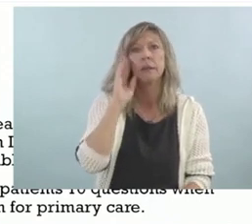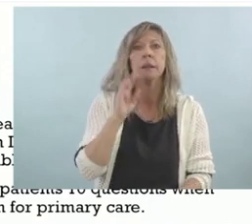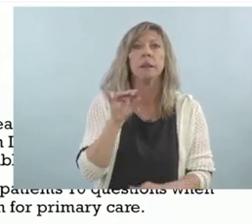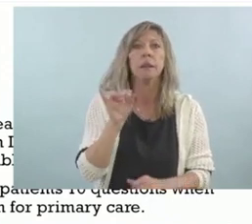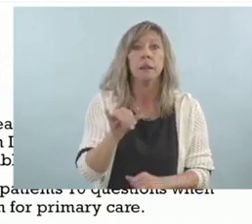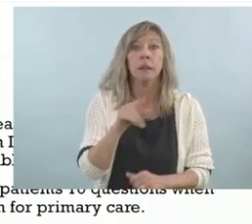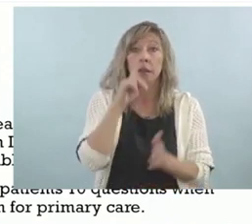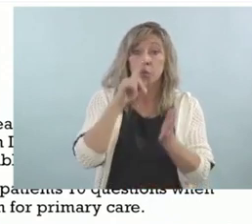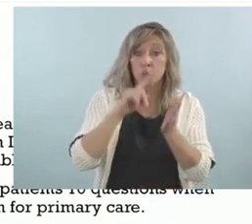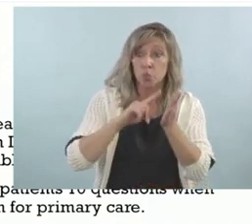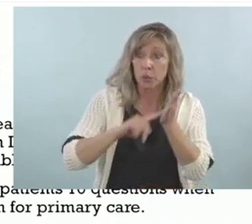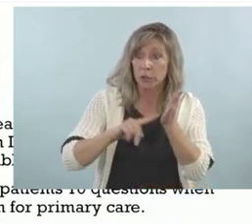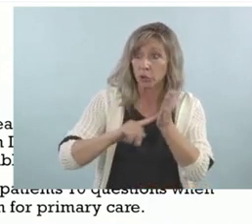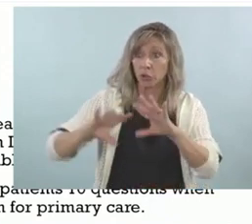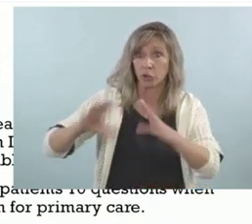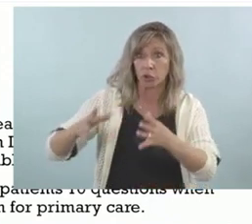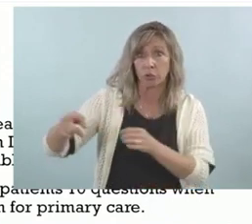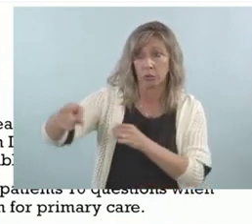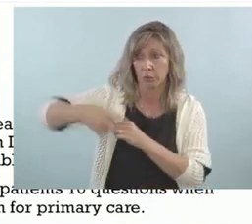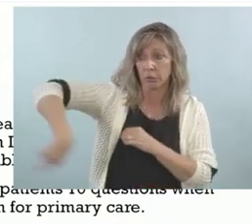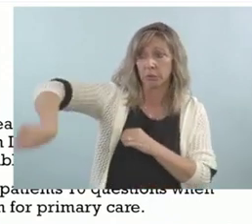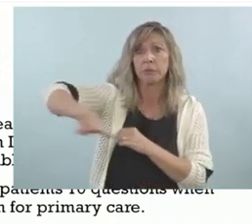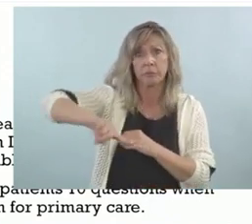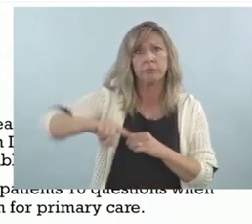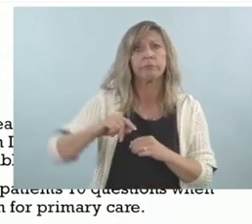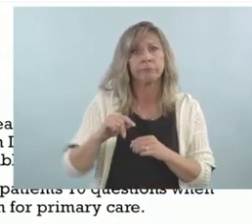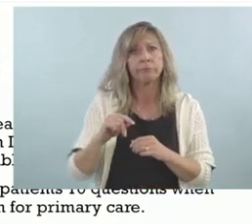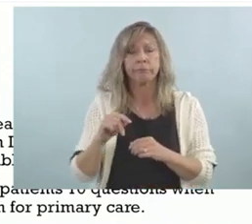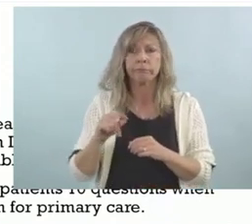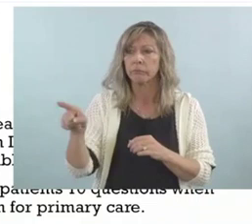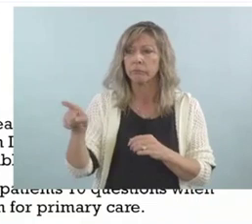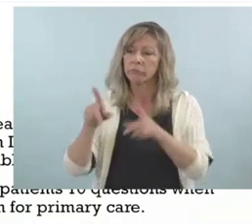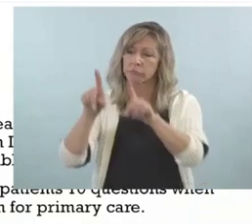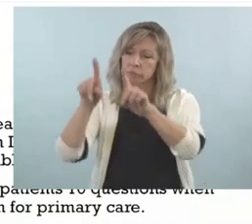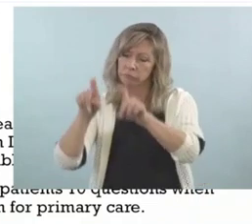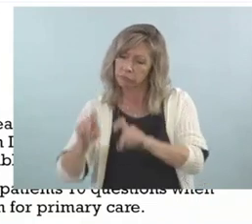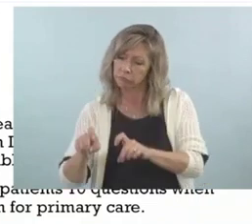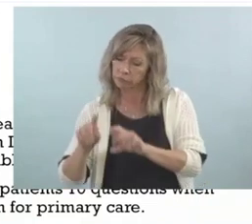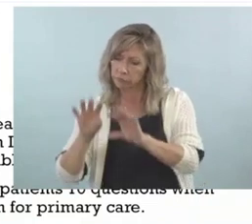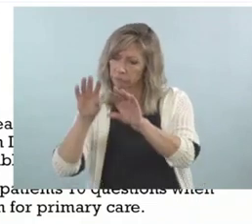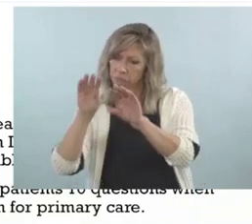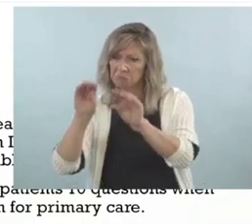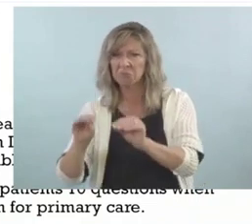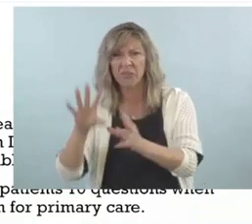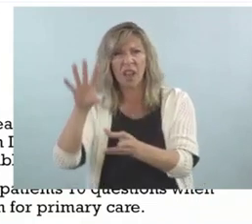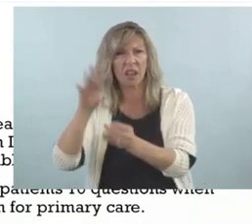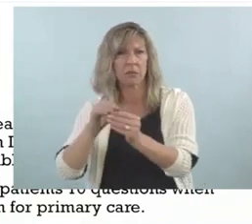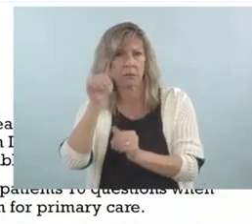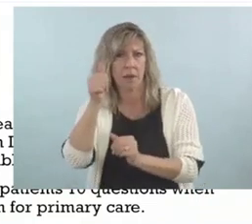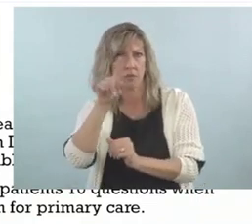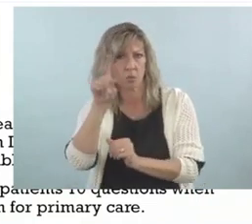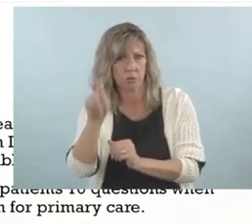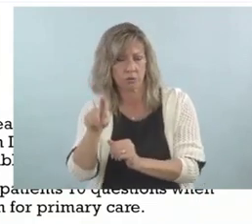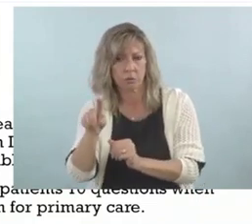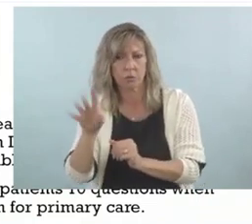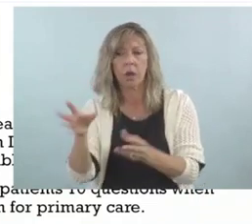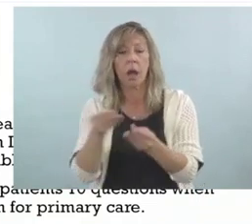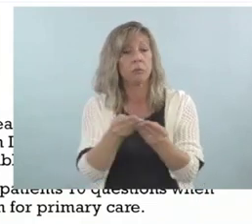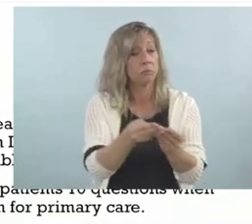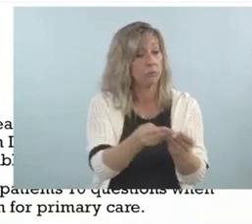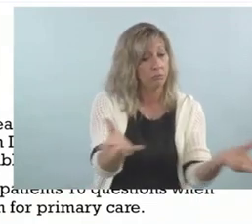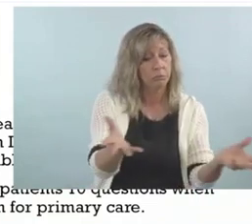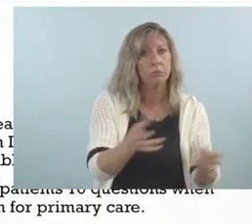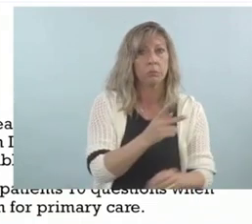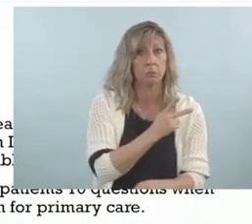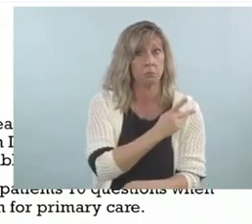researchers took a questionnaire that they had developed with 10 questions on it, and they gave it to patients as they